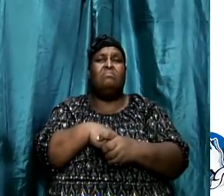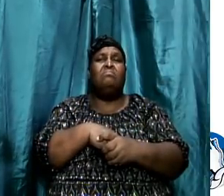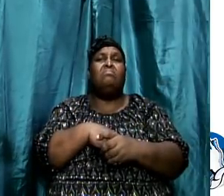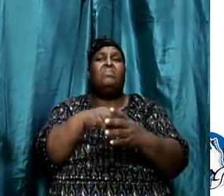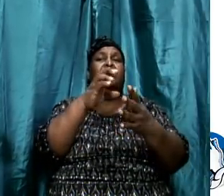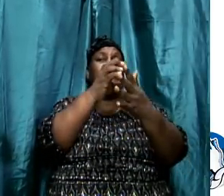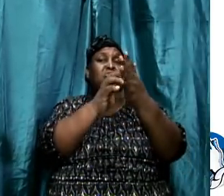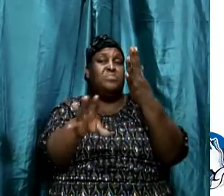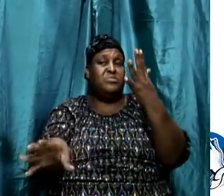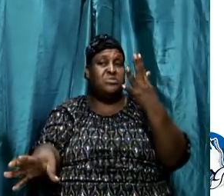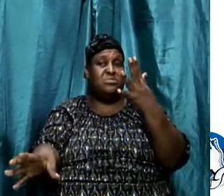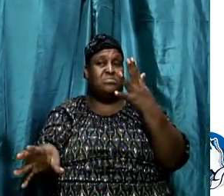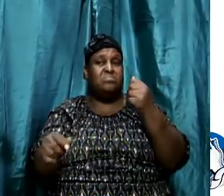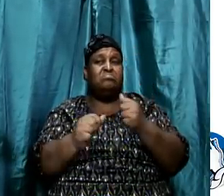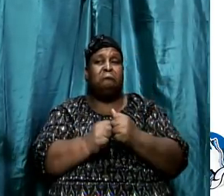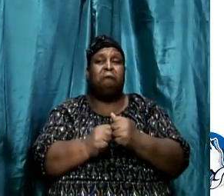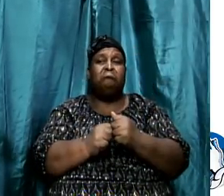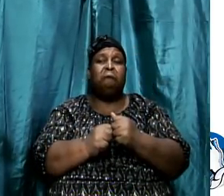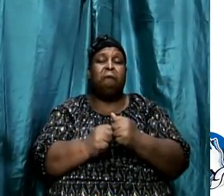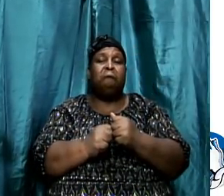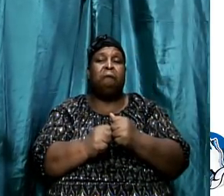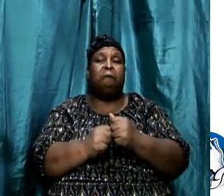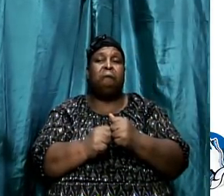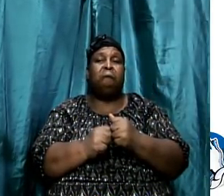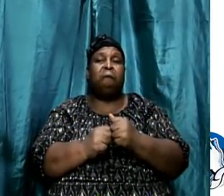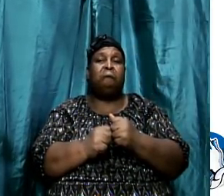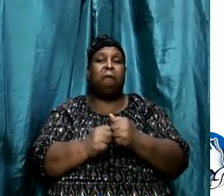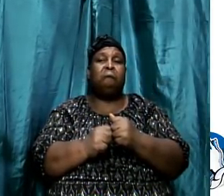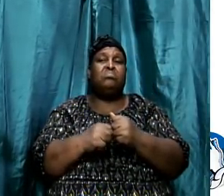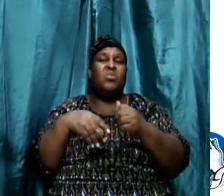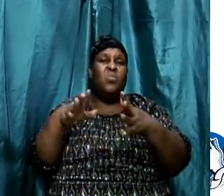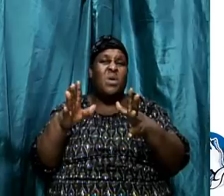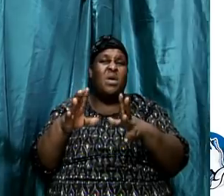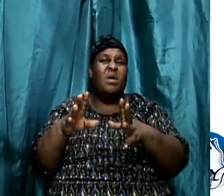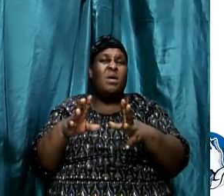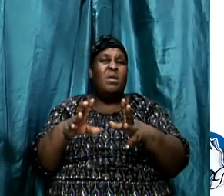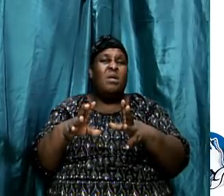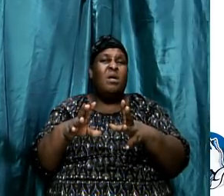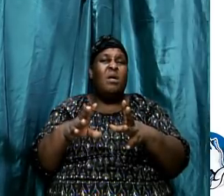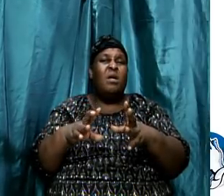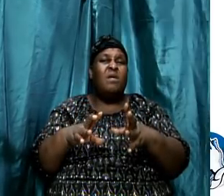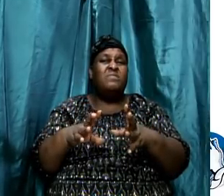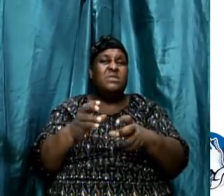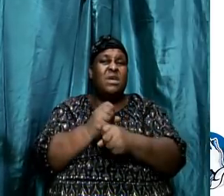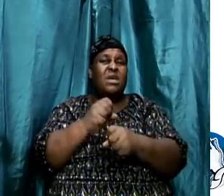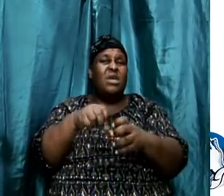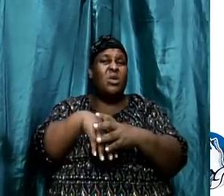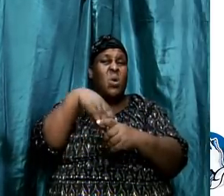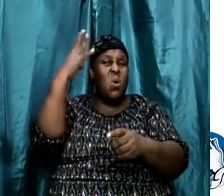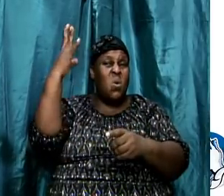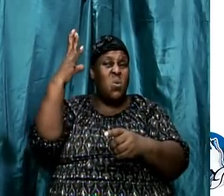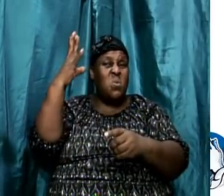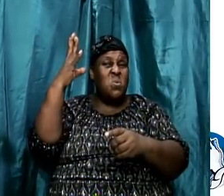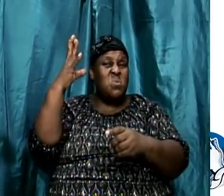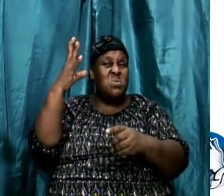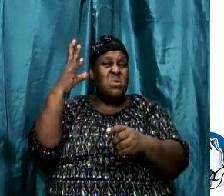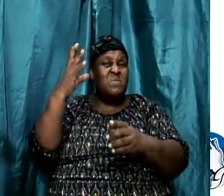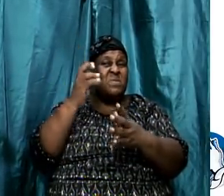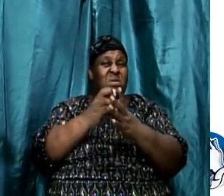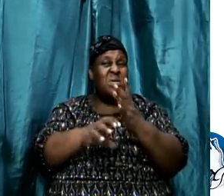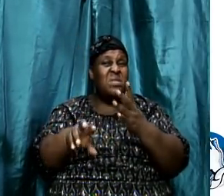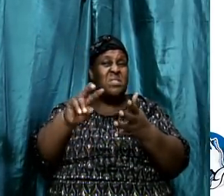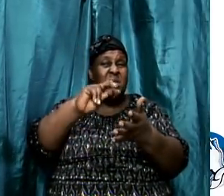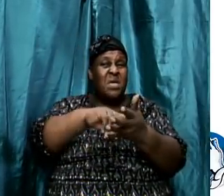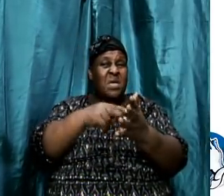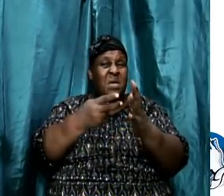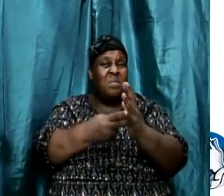you see, the process of drawing out of a text, and I don't want to get theological, but the process of drawing out of a text, its intended meaning